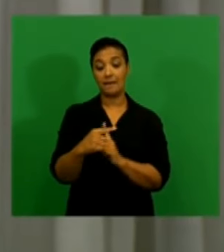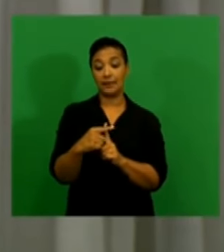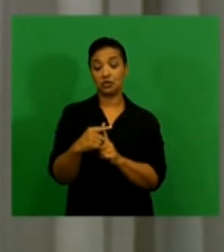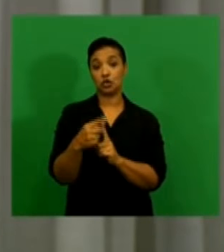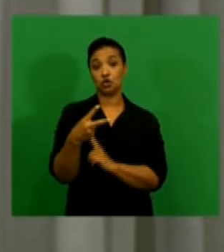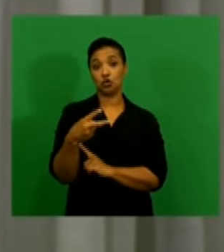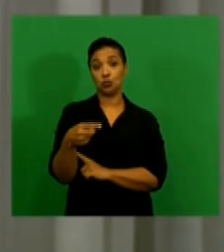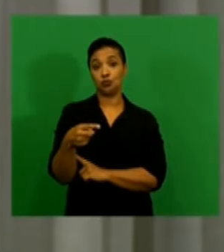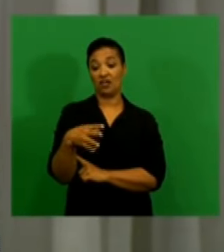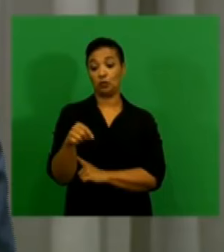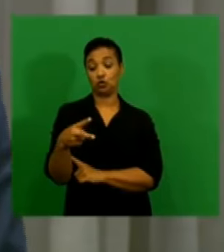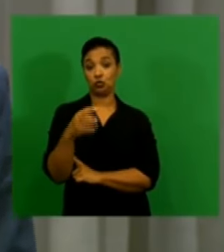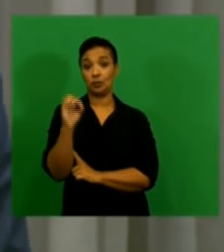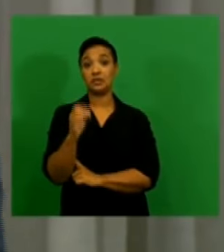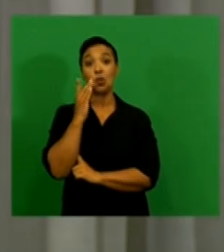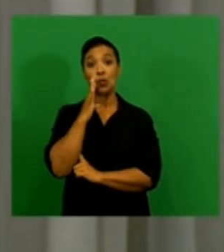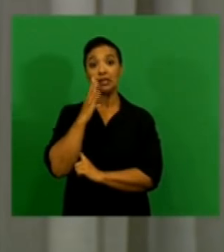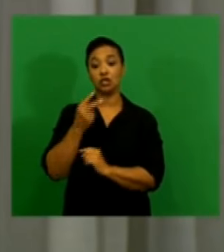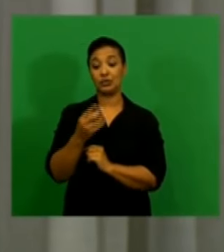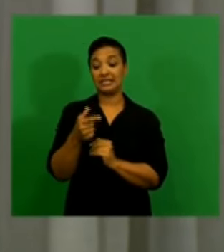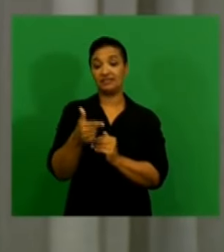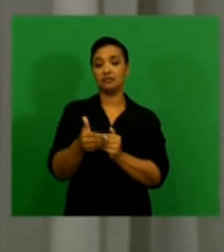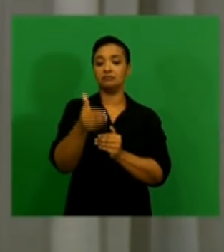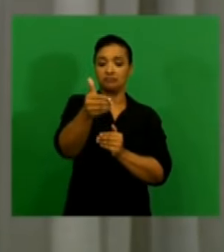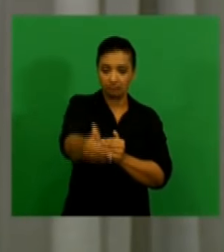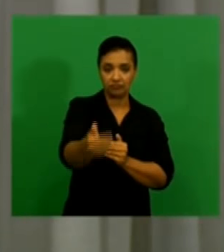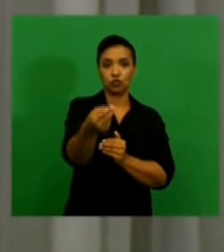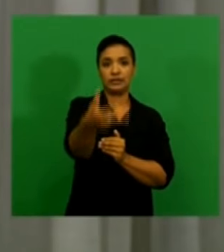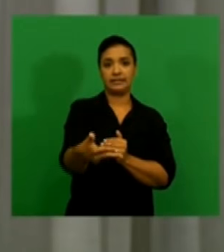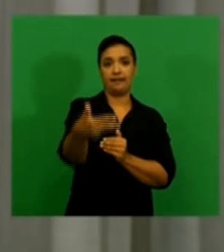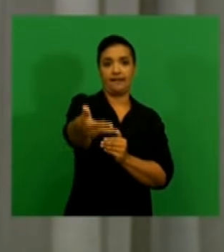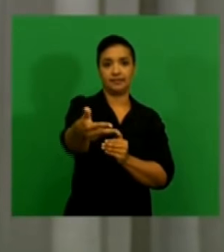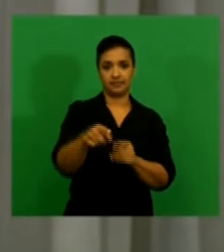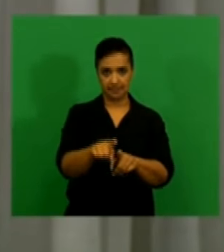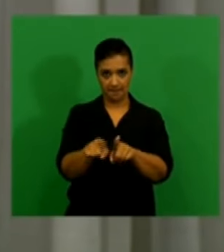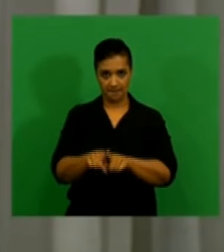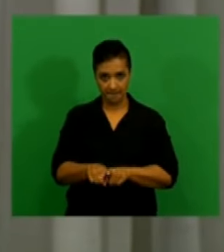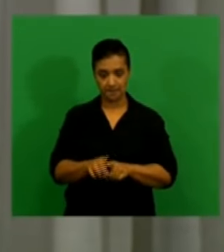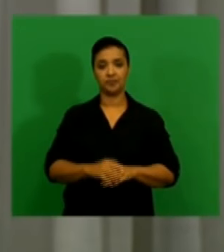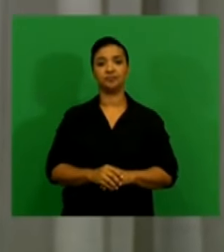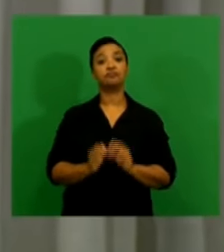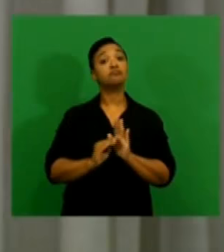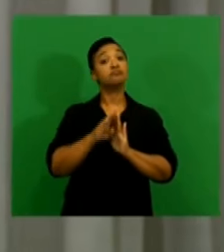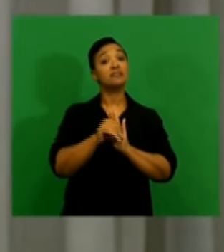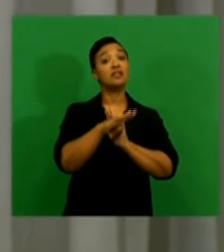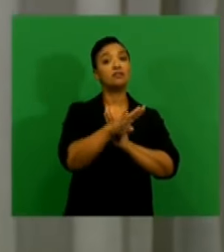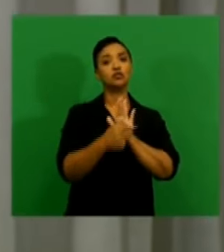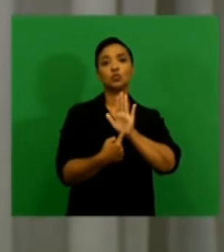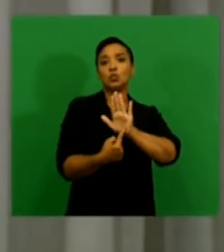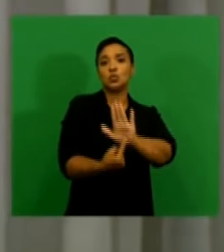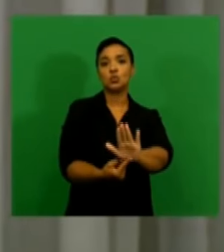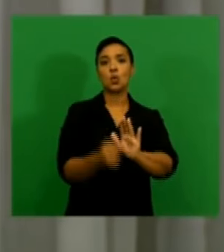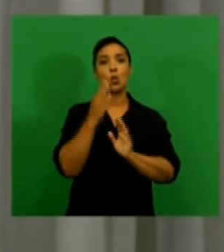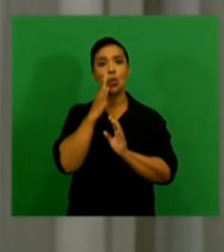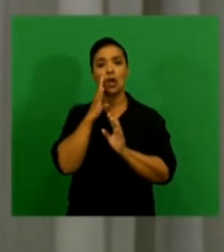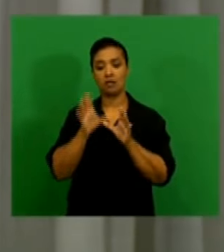2017 and 2018, respectively. Inflation expectations, as reflected in the survey